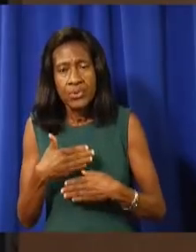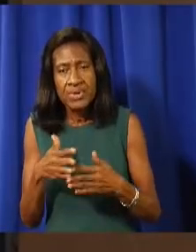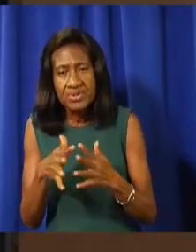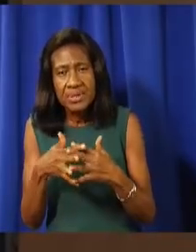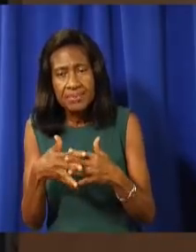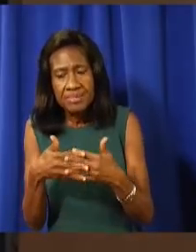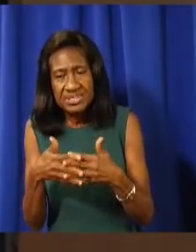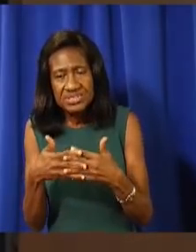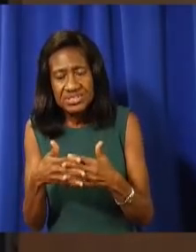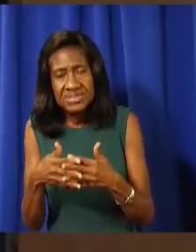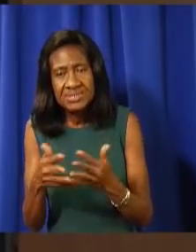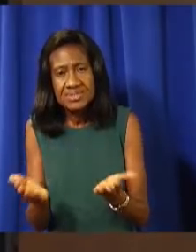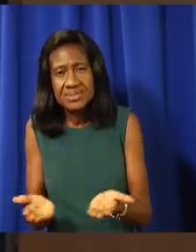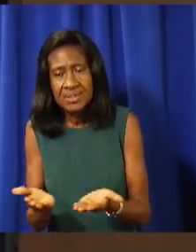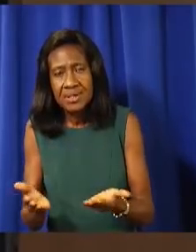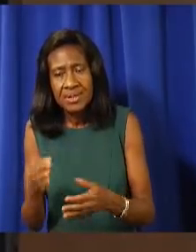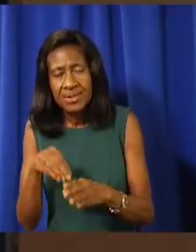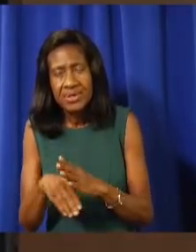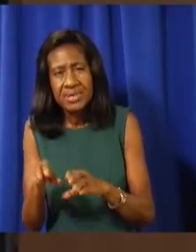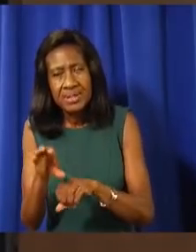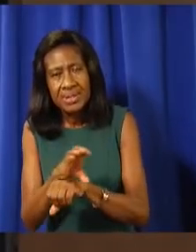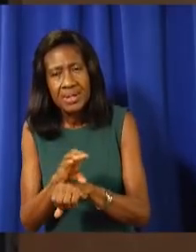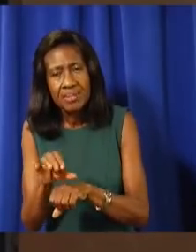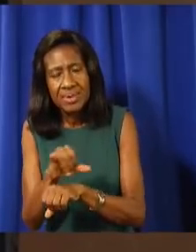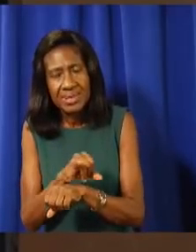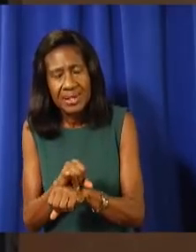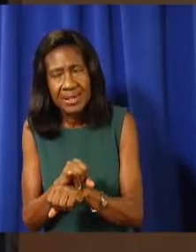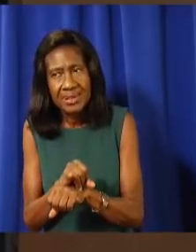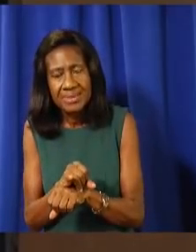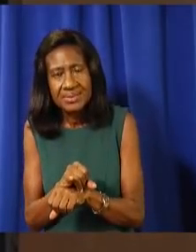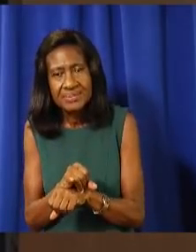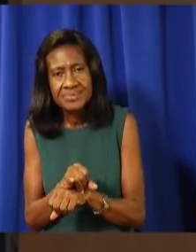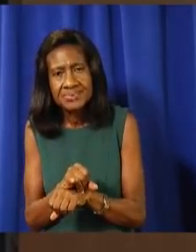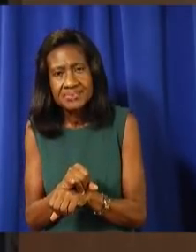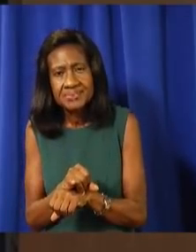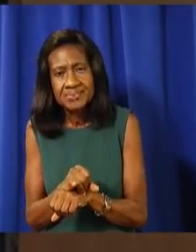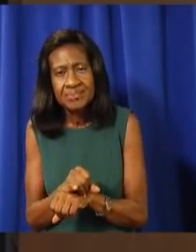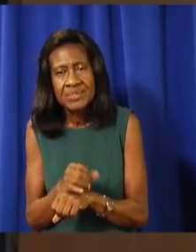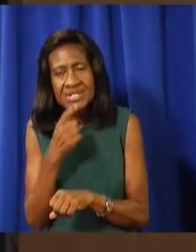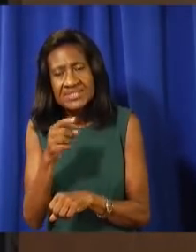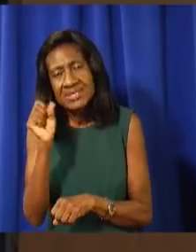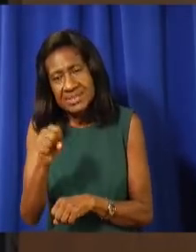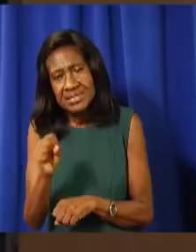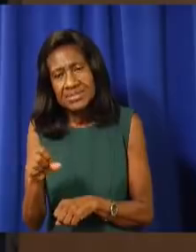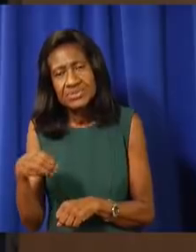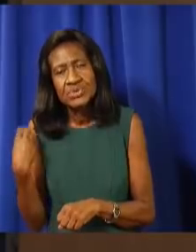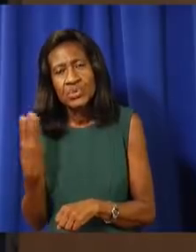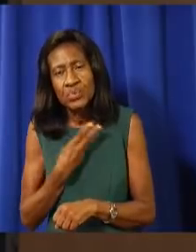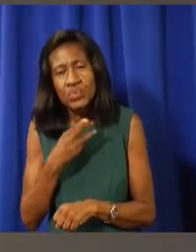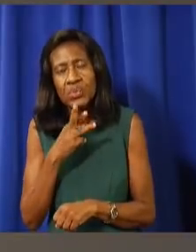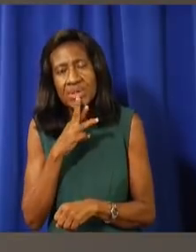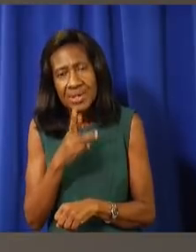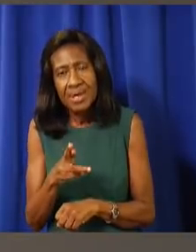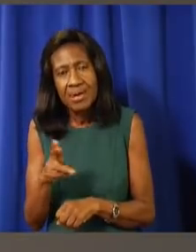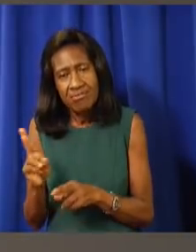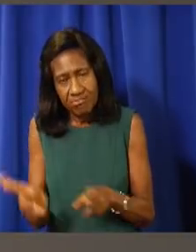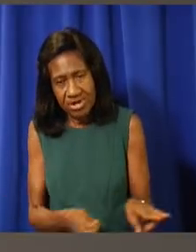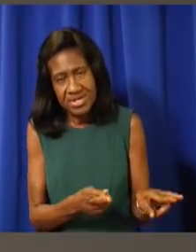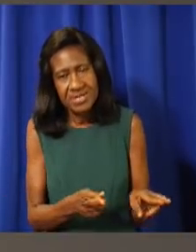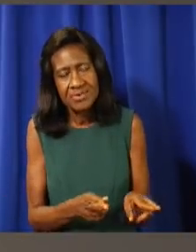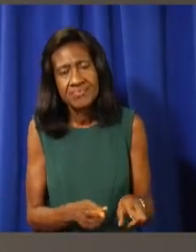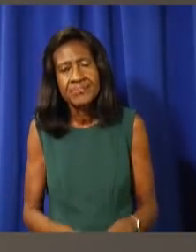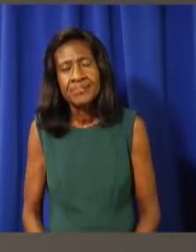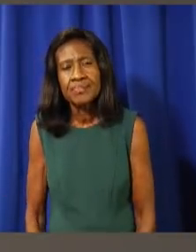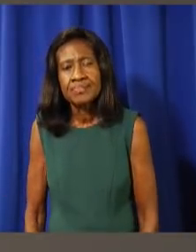Compared to other countries, again, the population, we are way more prepared than any other country in the world. Thank you. I just wanted to make someone else say it. I appreciate